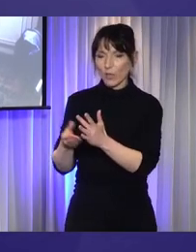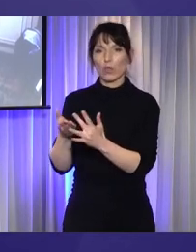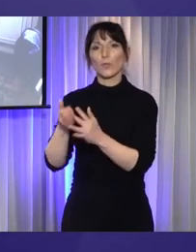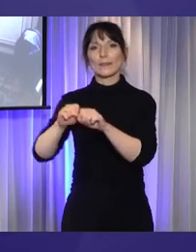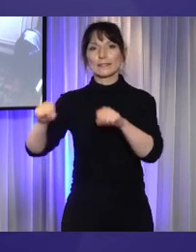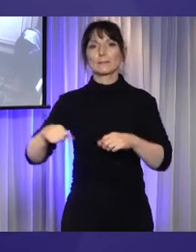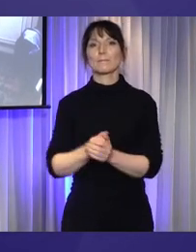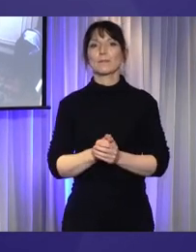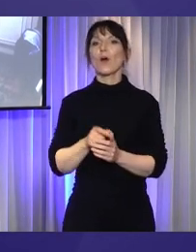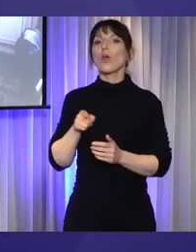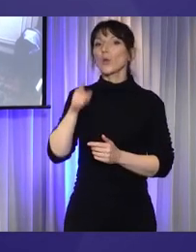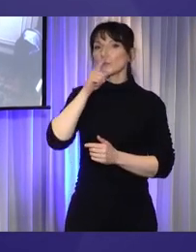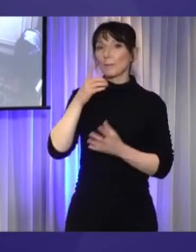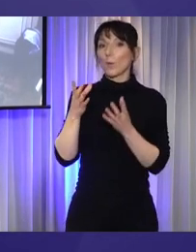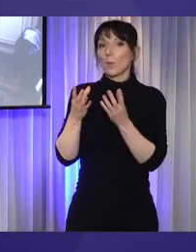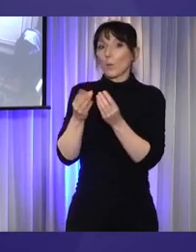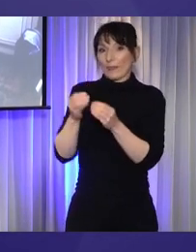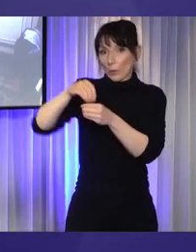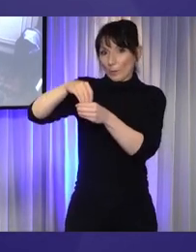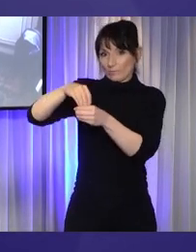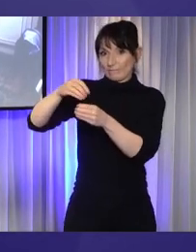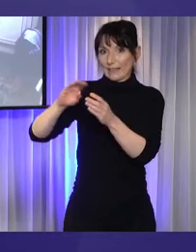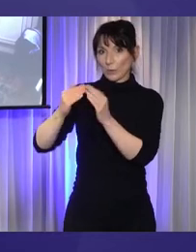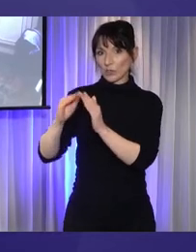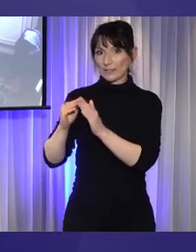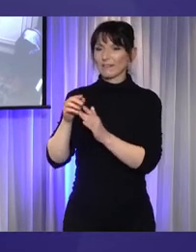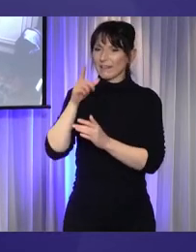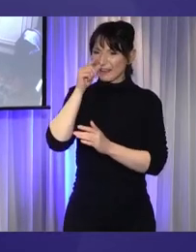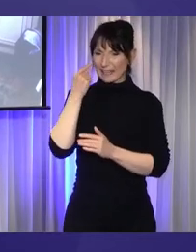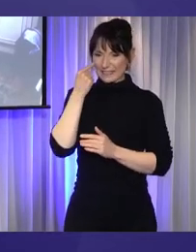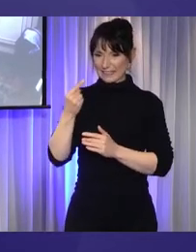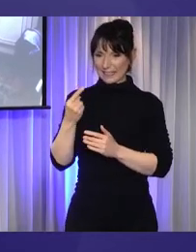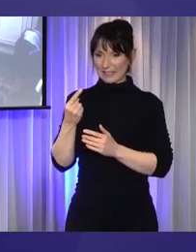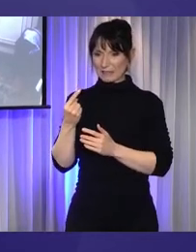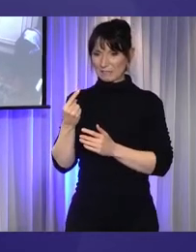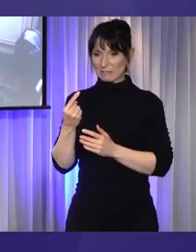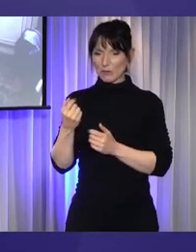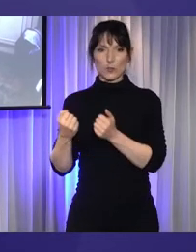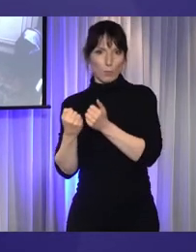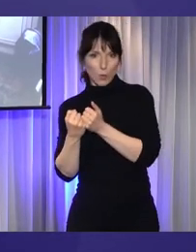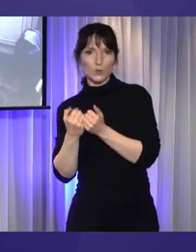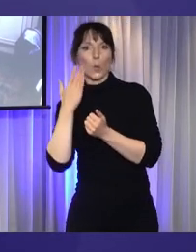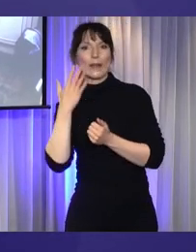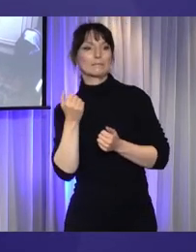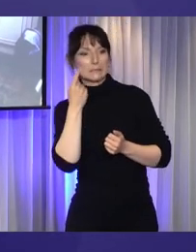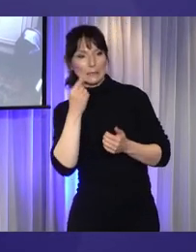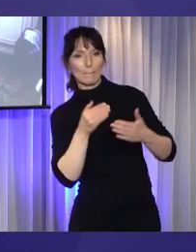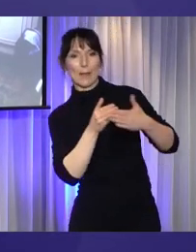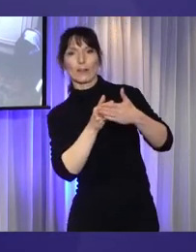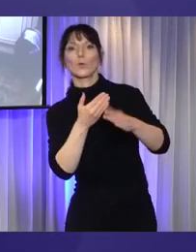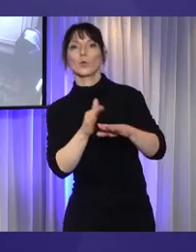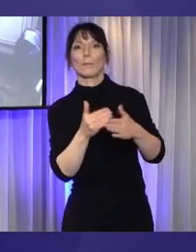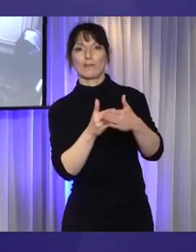Therefore, they have a place to see culturally responsive support when new barriers arise. Peer lived experience